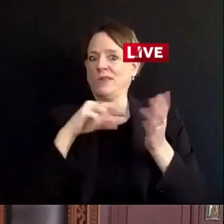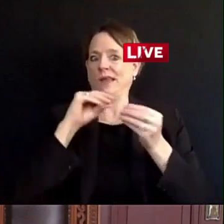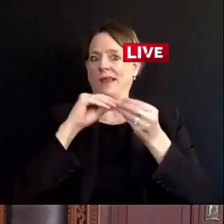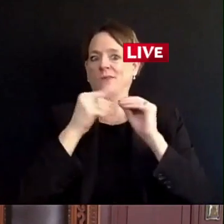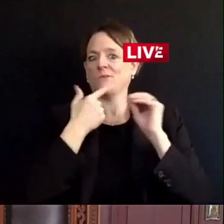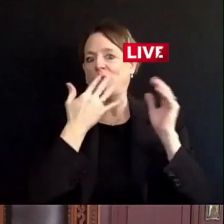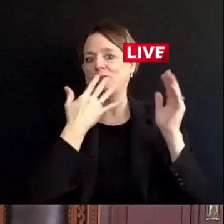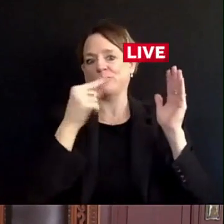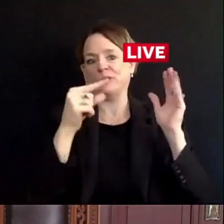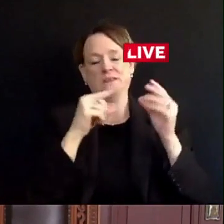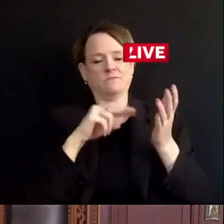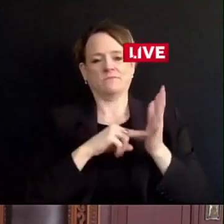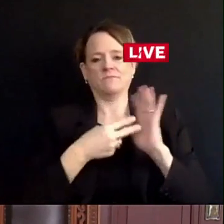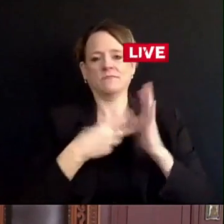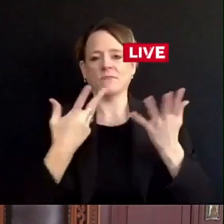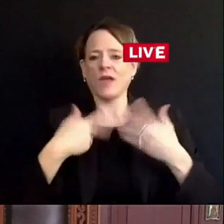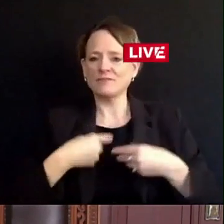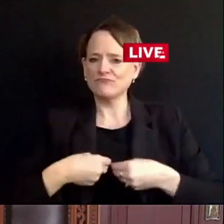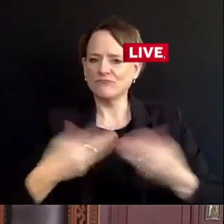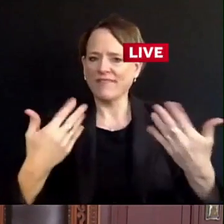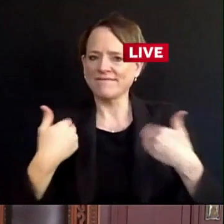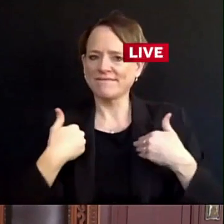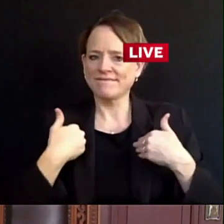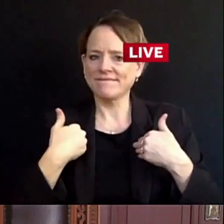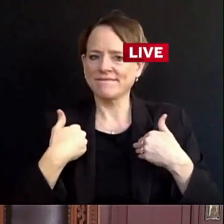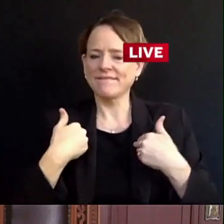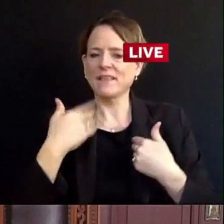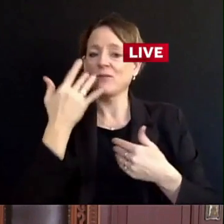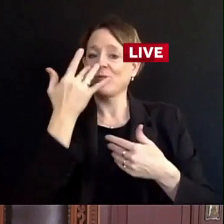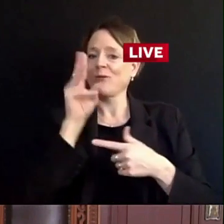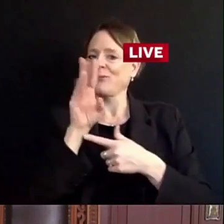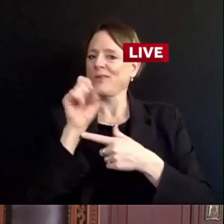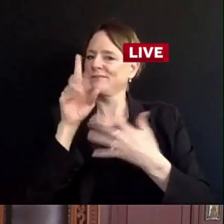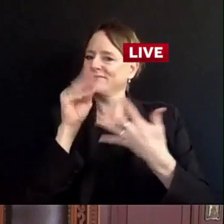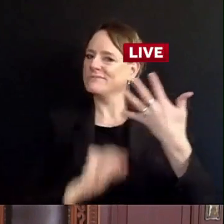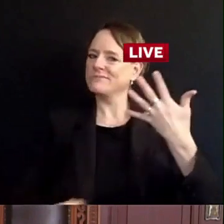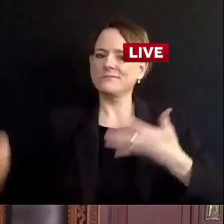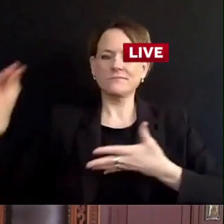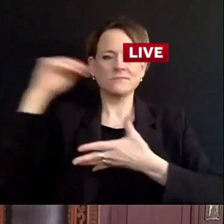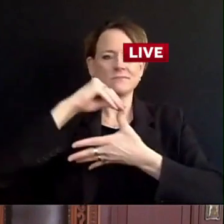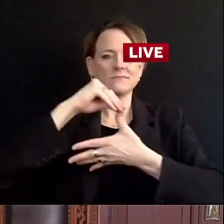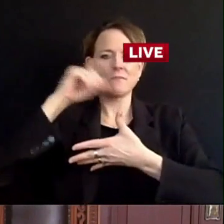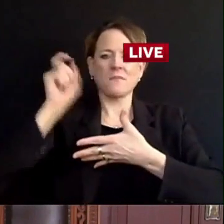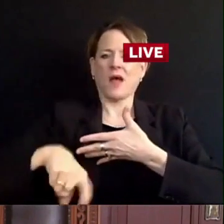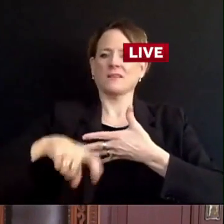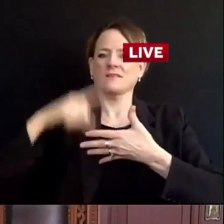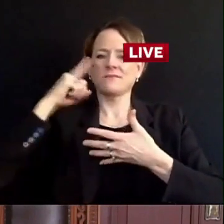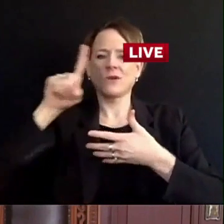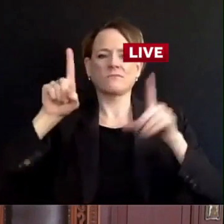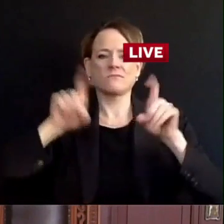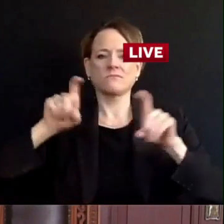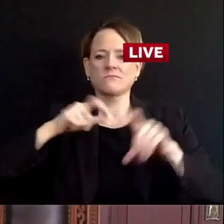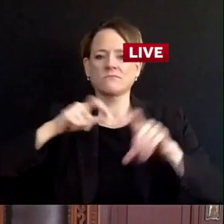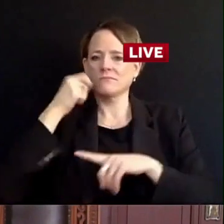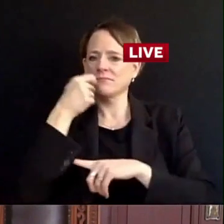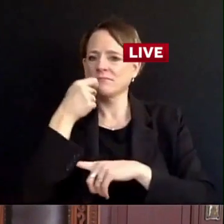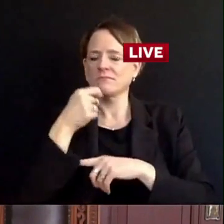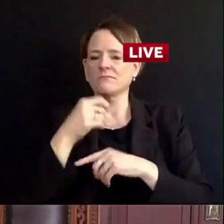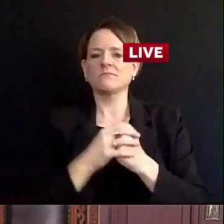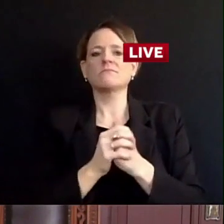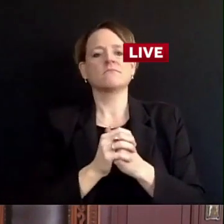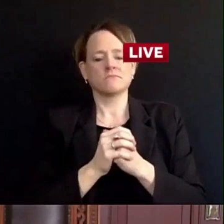ramp that up, and we are ramping that up. I also heard the speaker say that we,